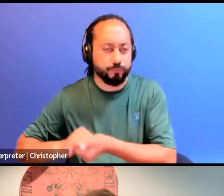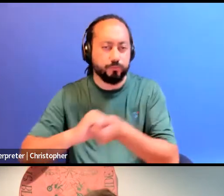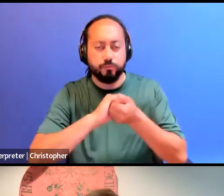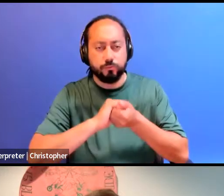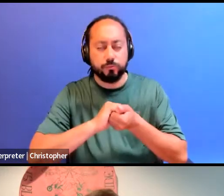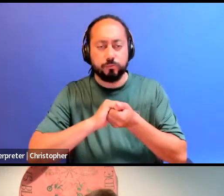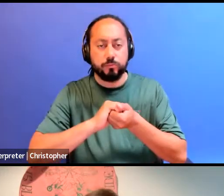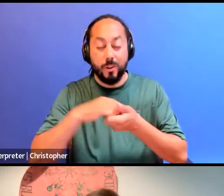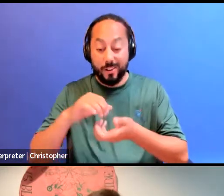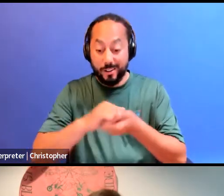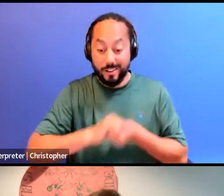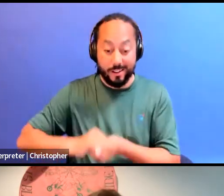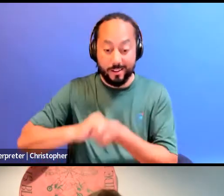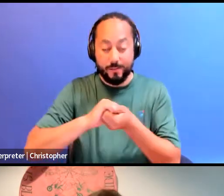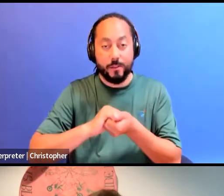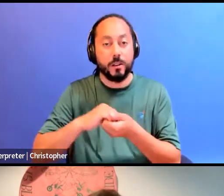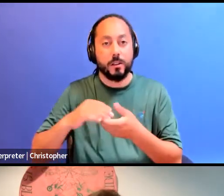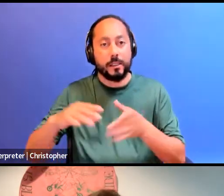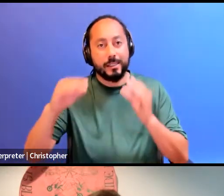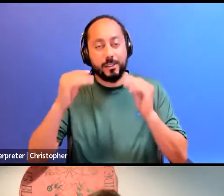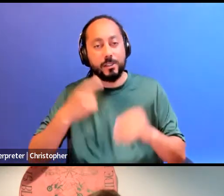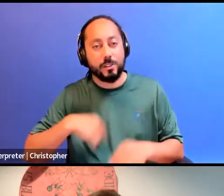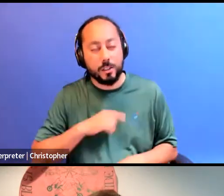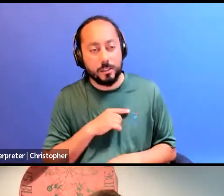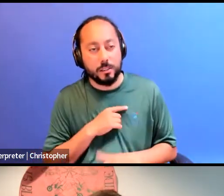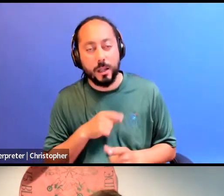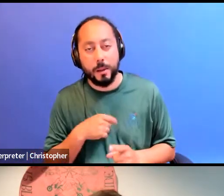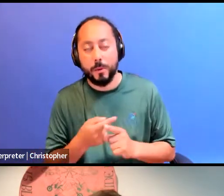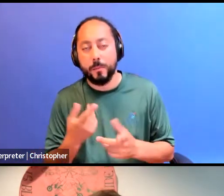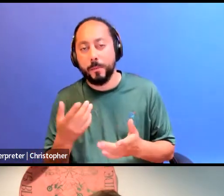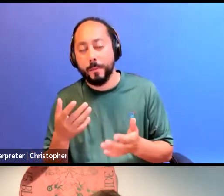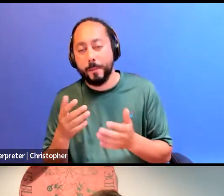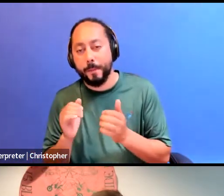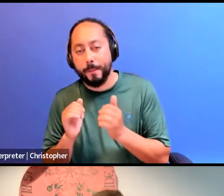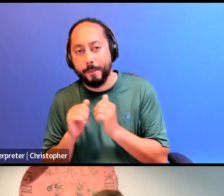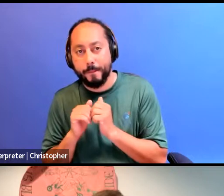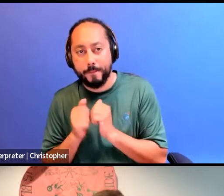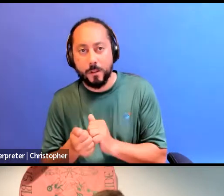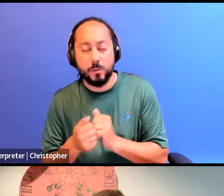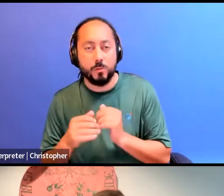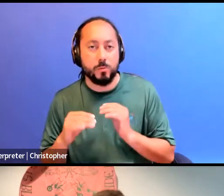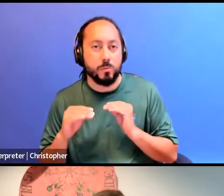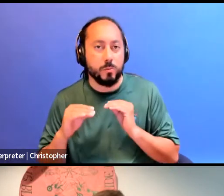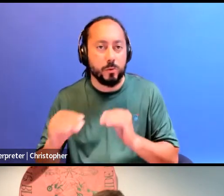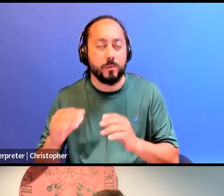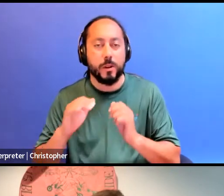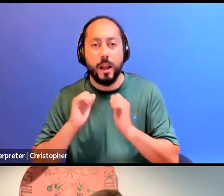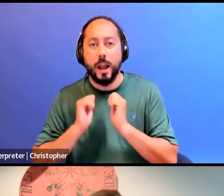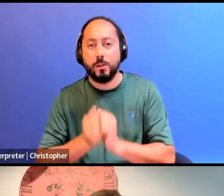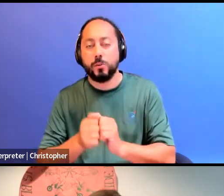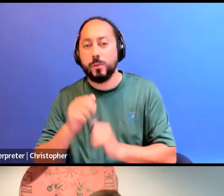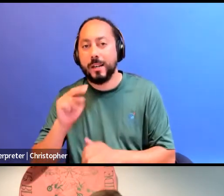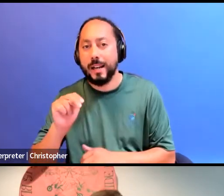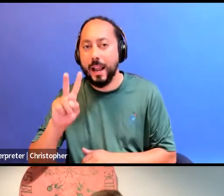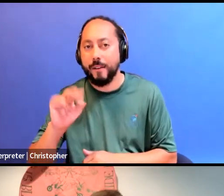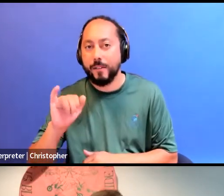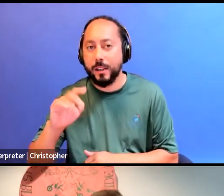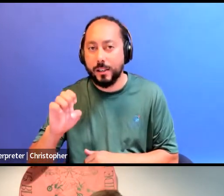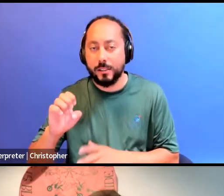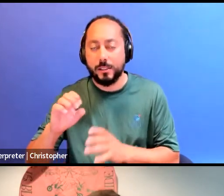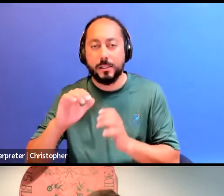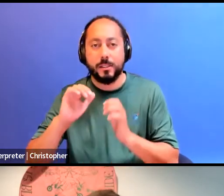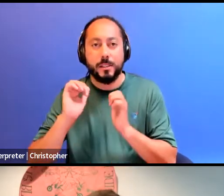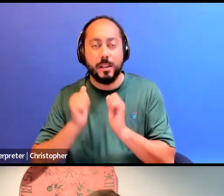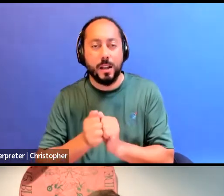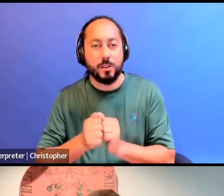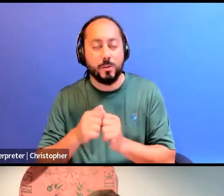spaces teach us about how to move, how to navigate, how to keep ourselves well, how to care for one